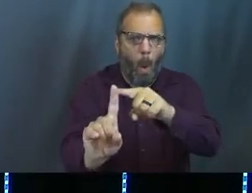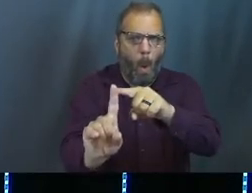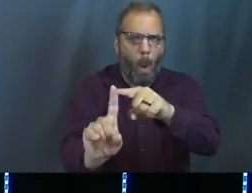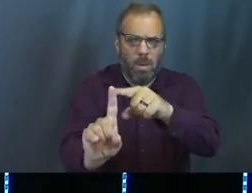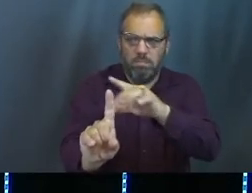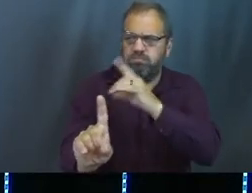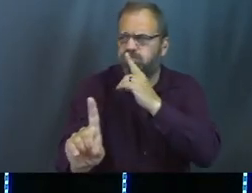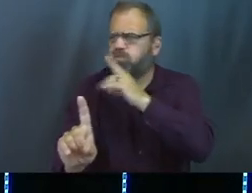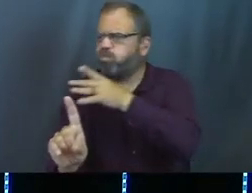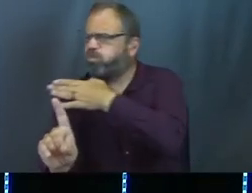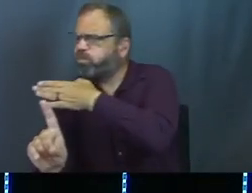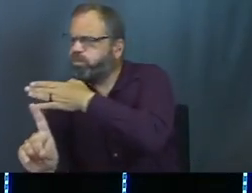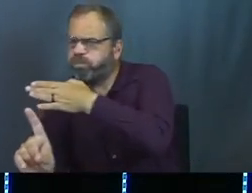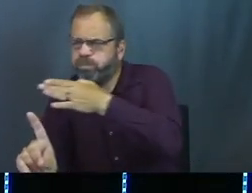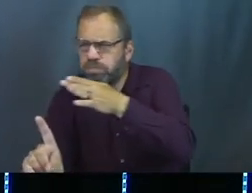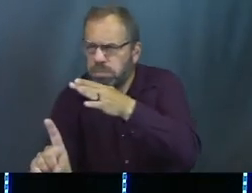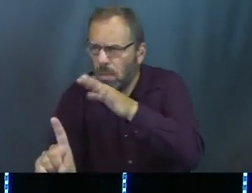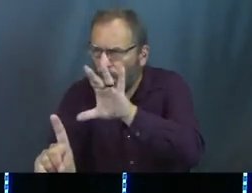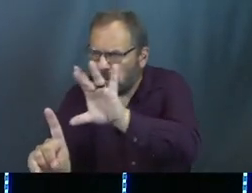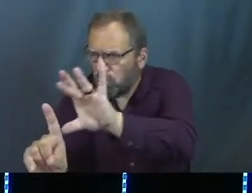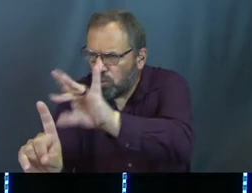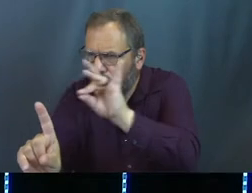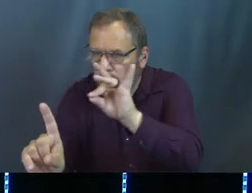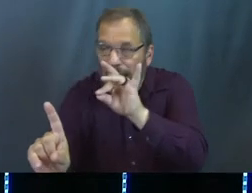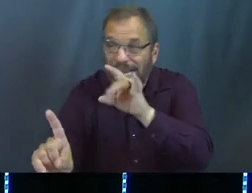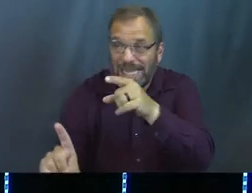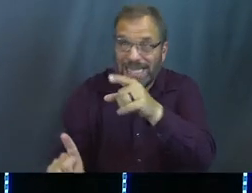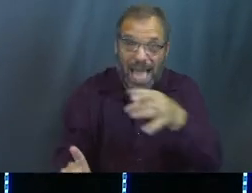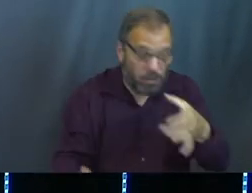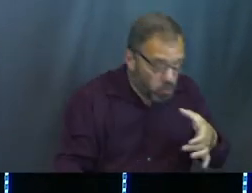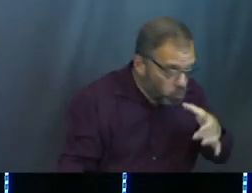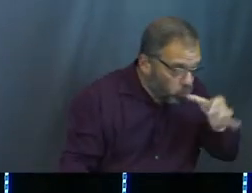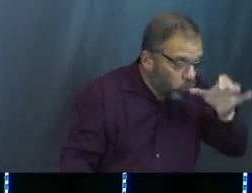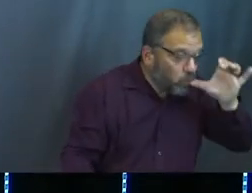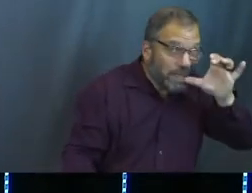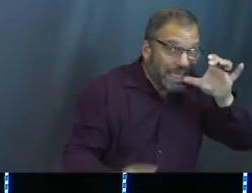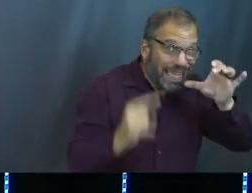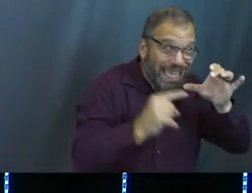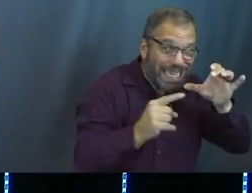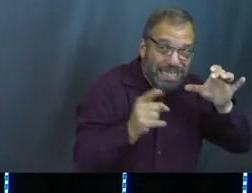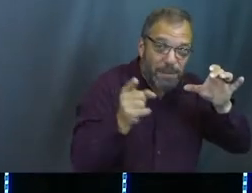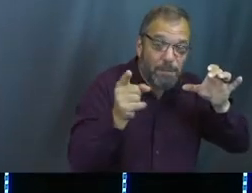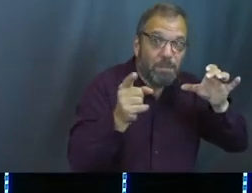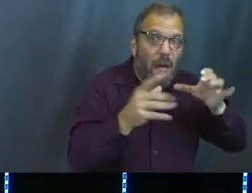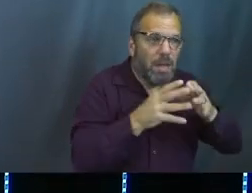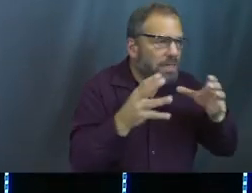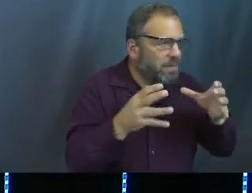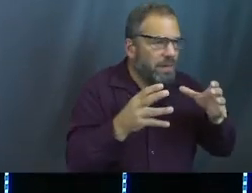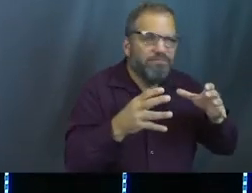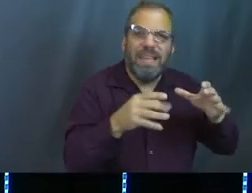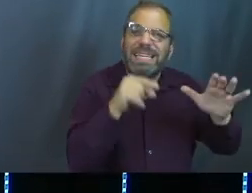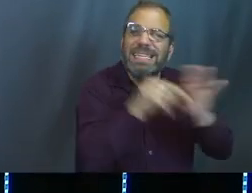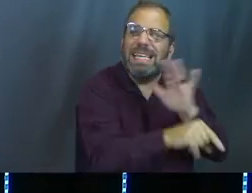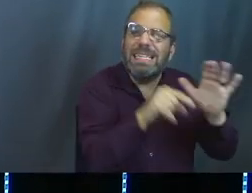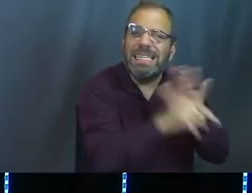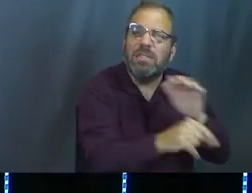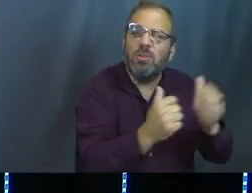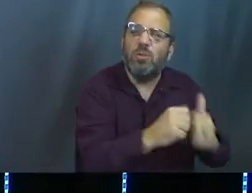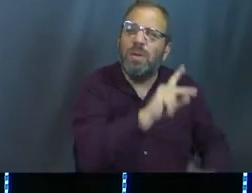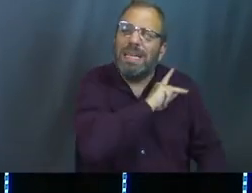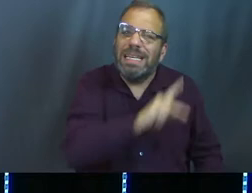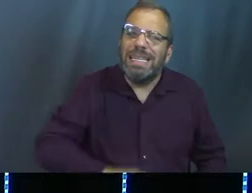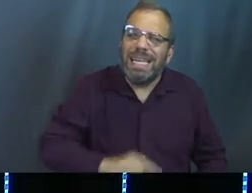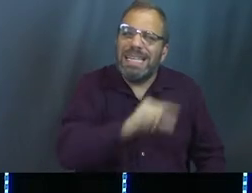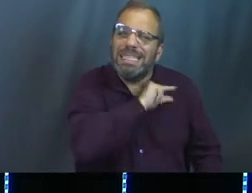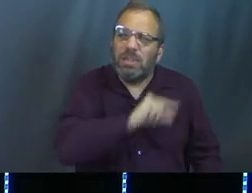they handpicked because they wanted to trust that the drink that they were drinking was safe, right? Lots of assassination attempts, if you